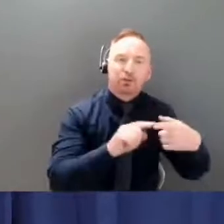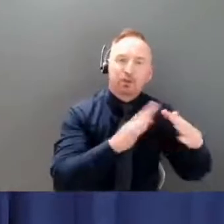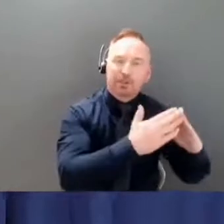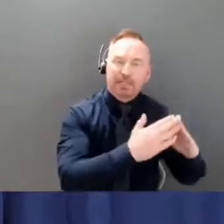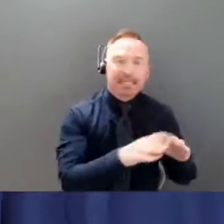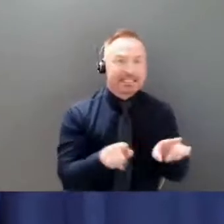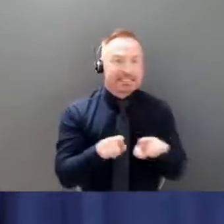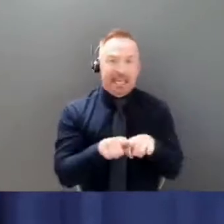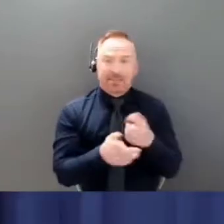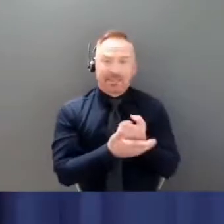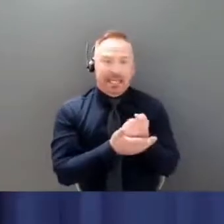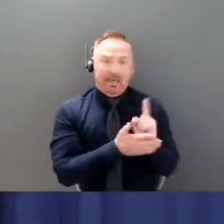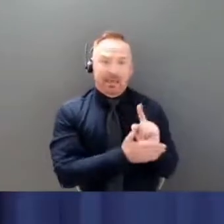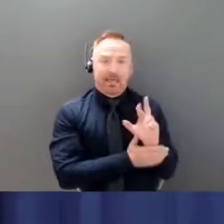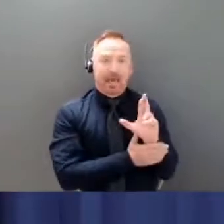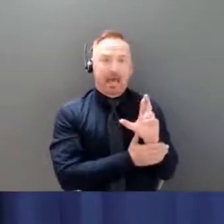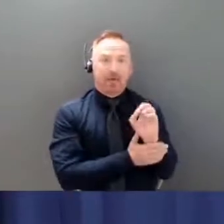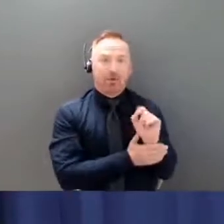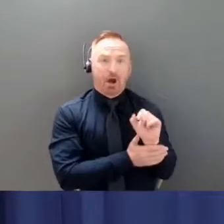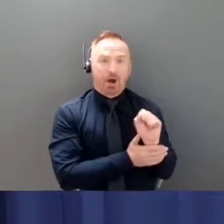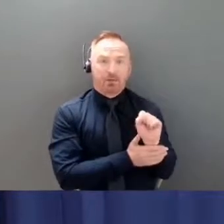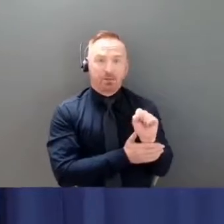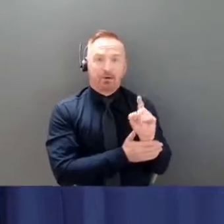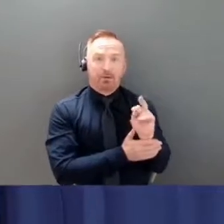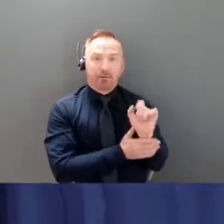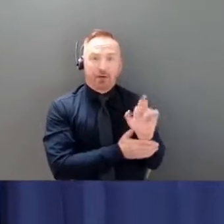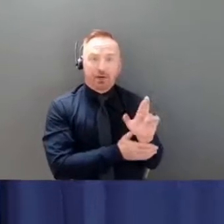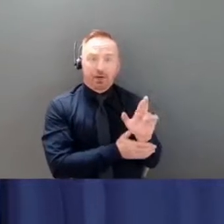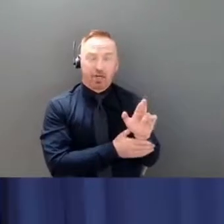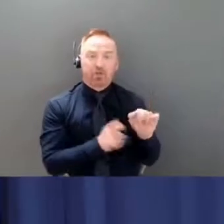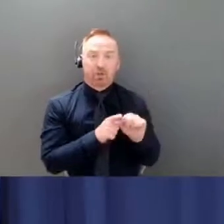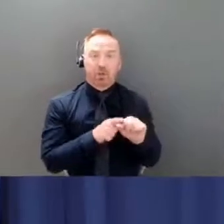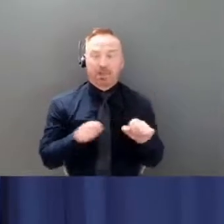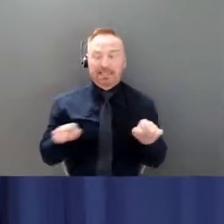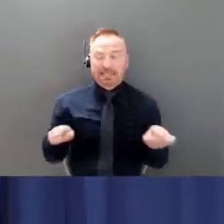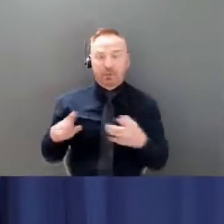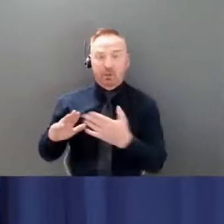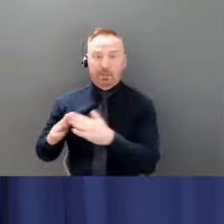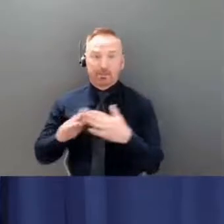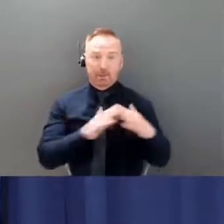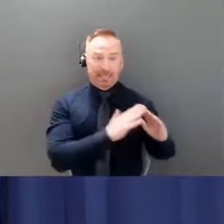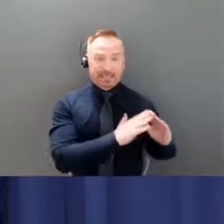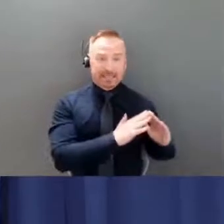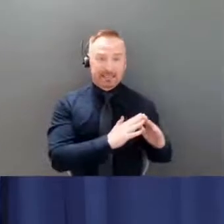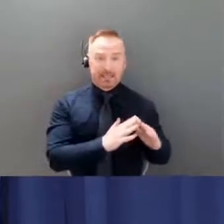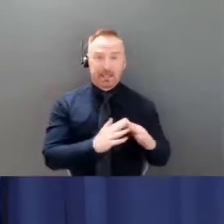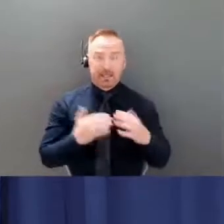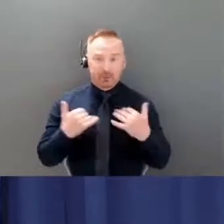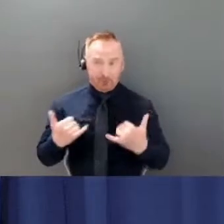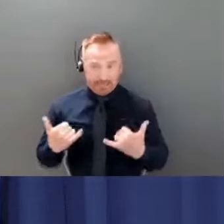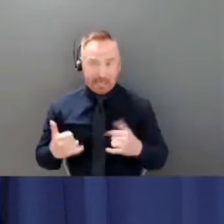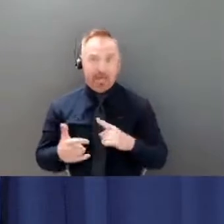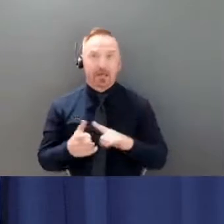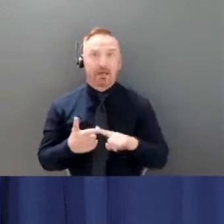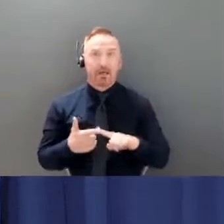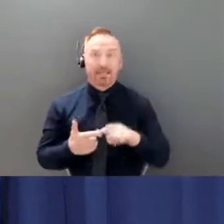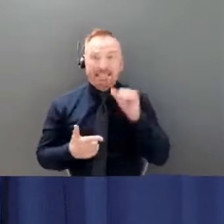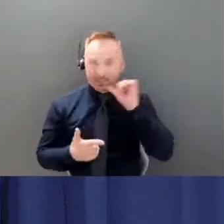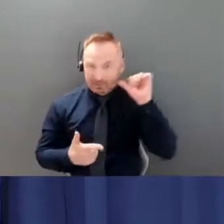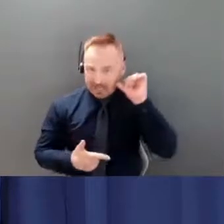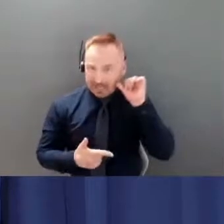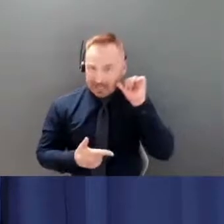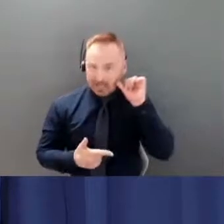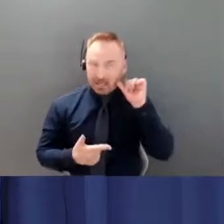teams are in those two communities Peli Crossing and CarMax today and were there yesterday and depending